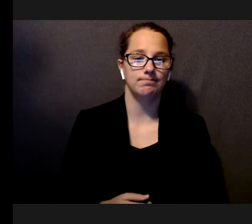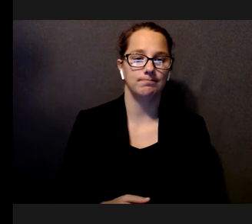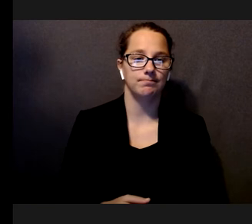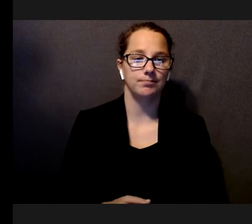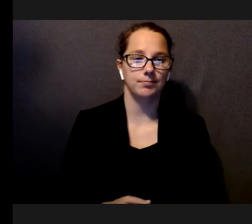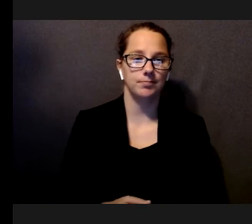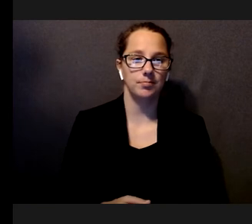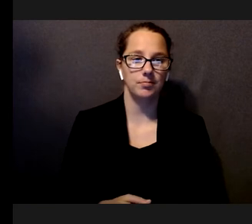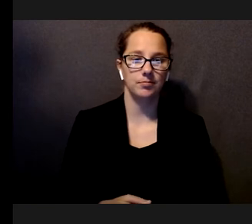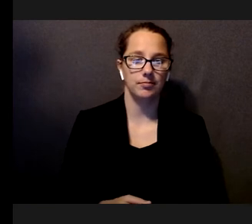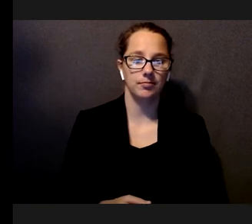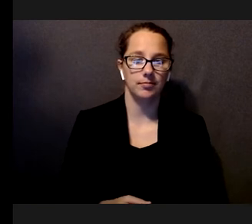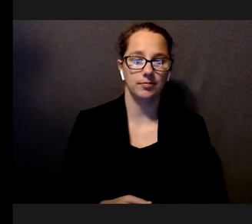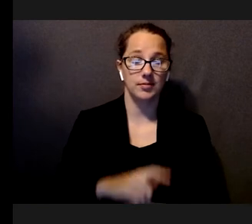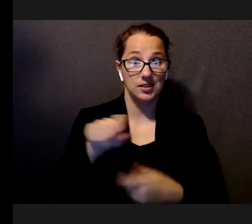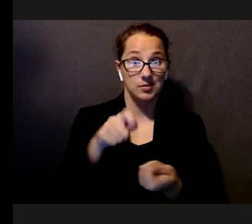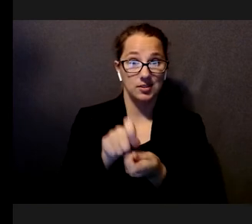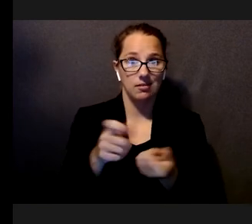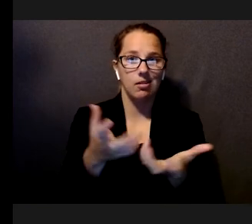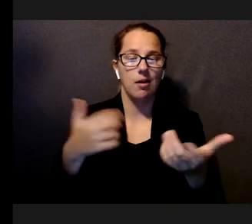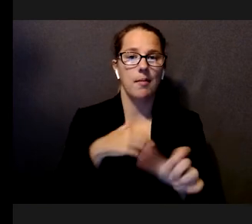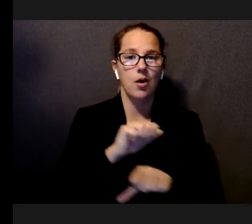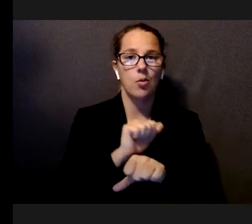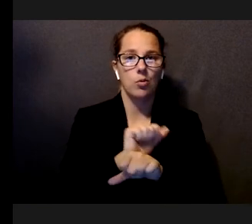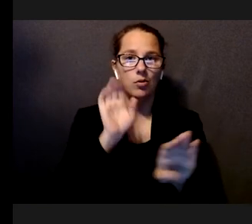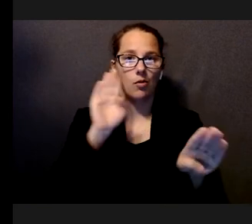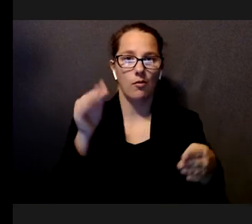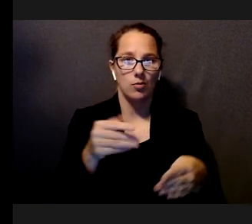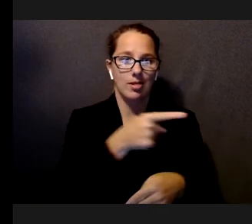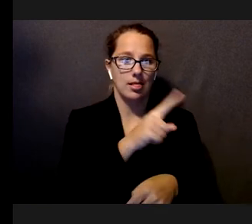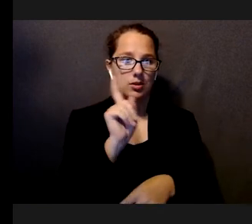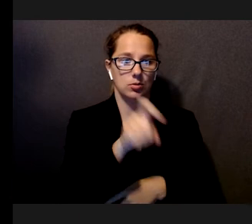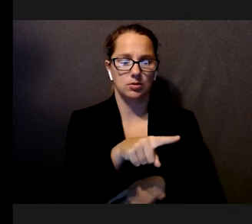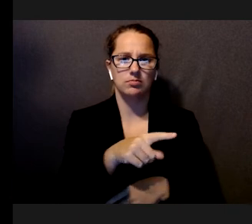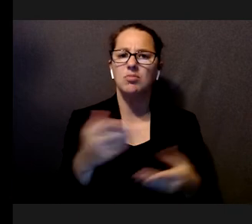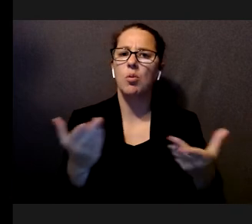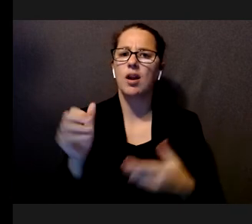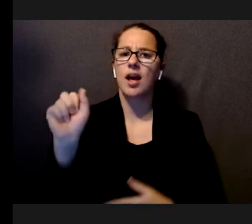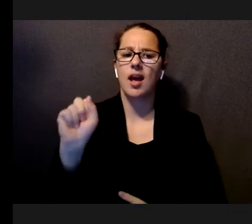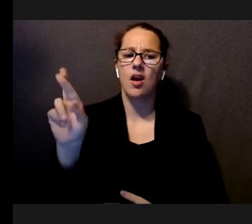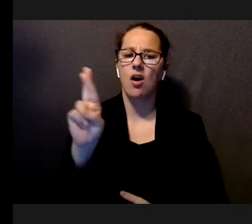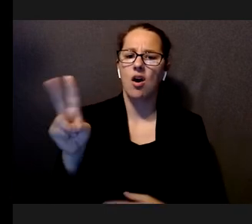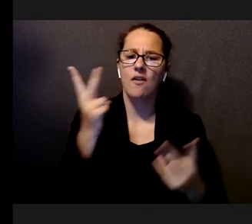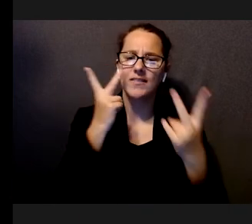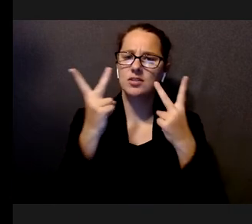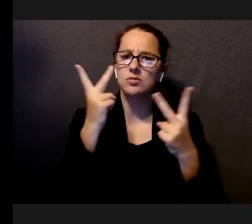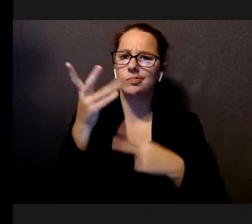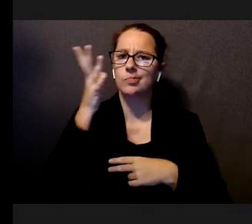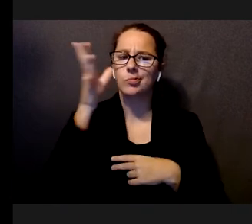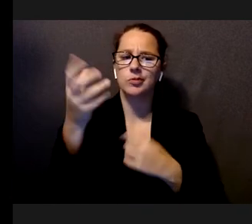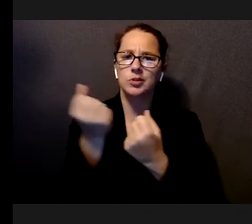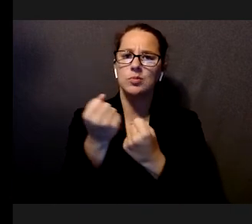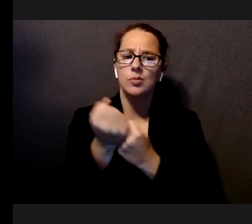So, specifically, a lot of my work focuses on this question, what augmented reality visualizations